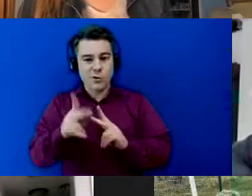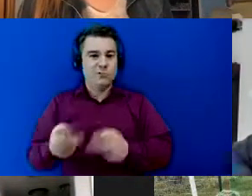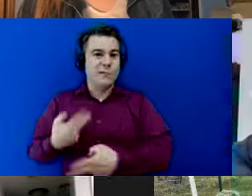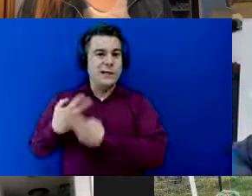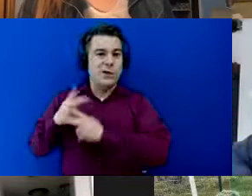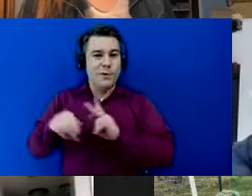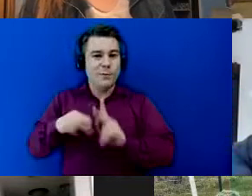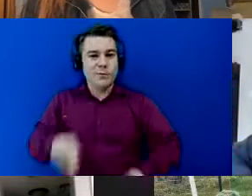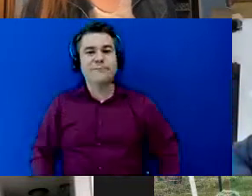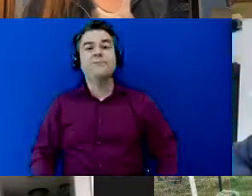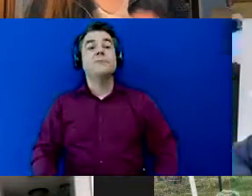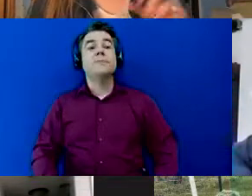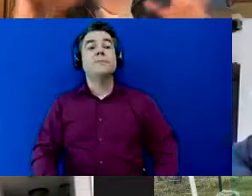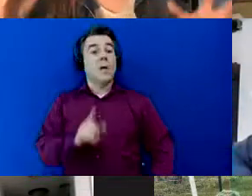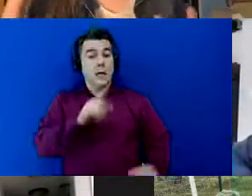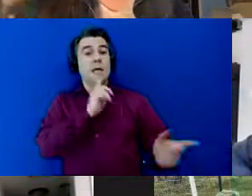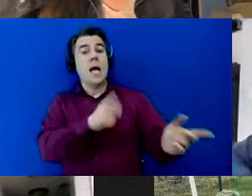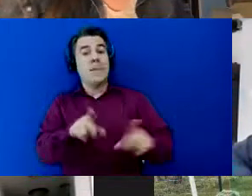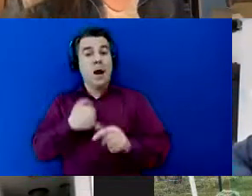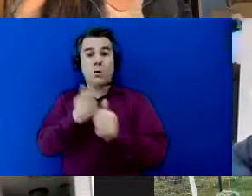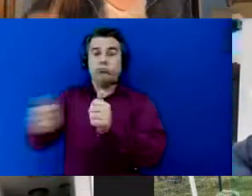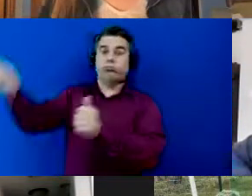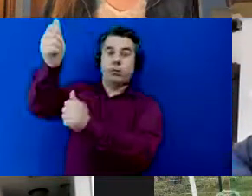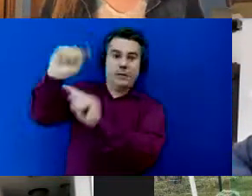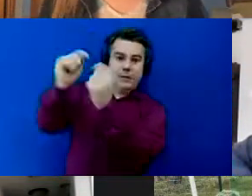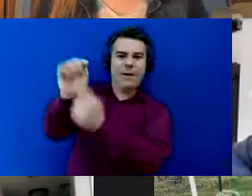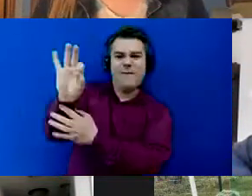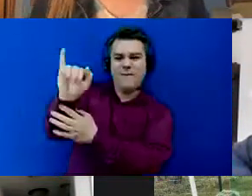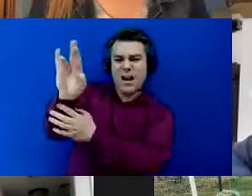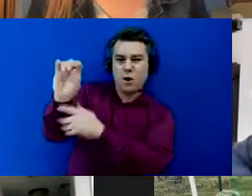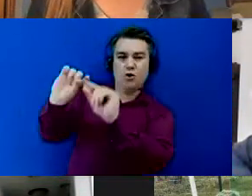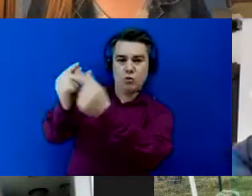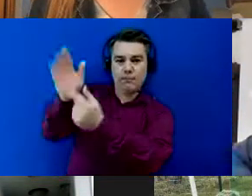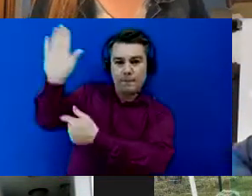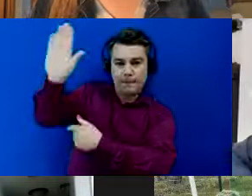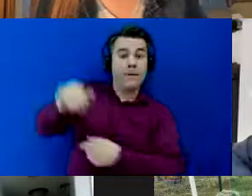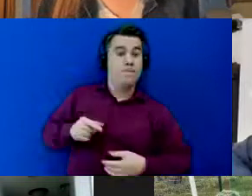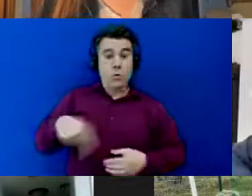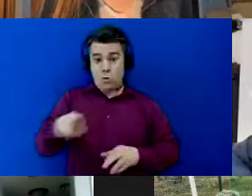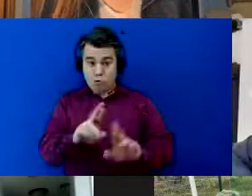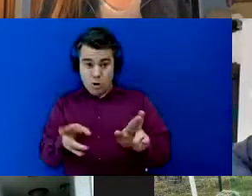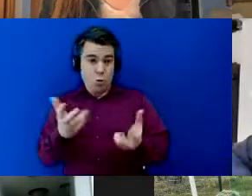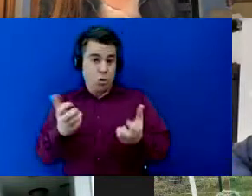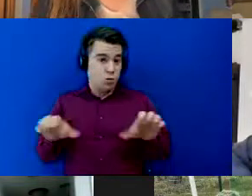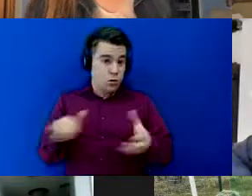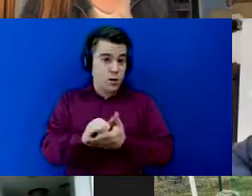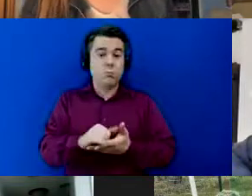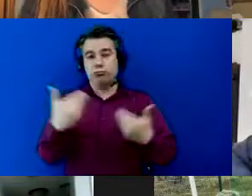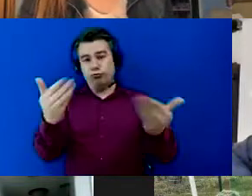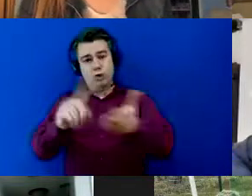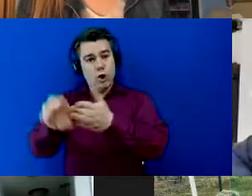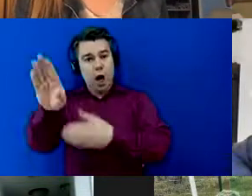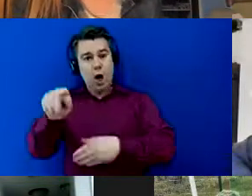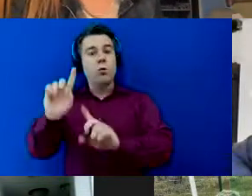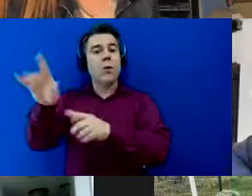is happening in our bigger team our team fire group and if you're ready and want to do that go check it out uh click on the link and